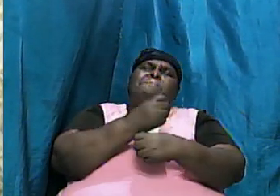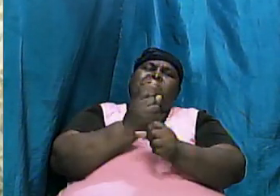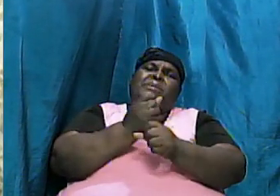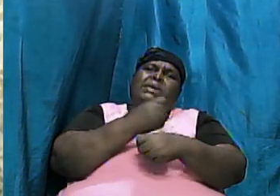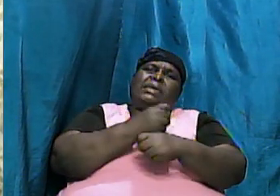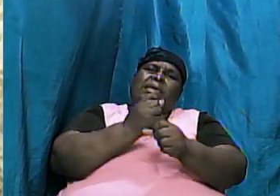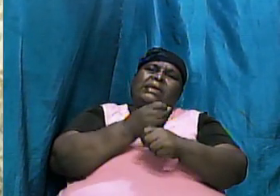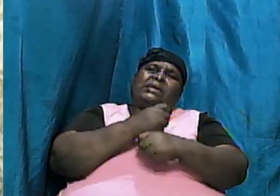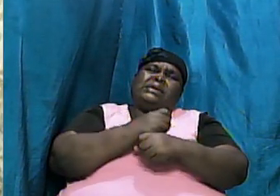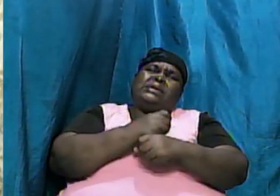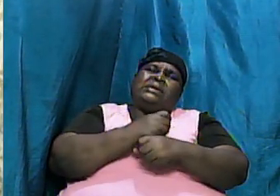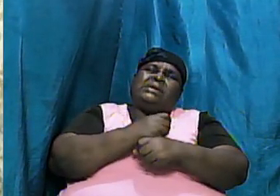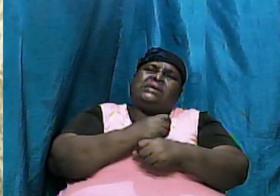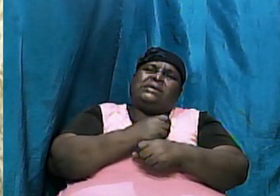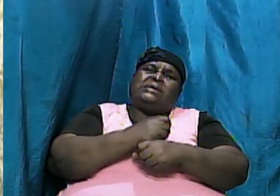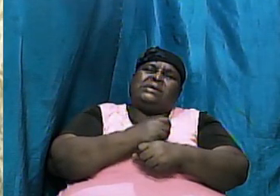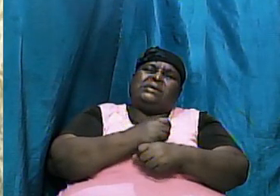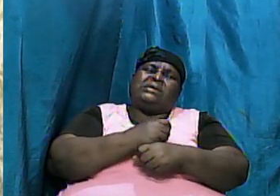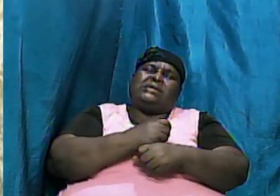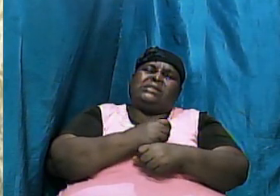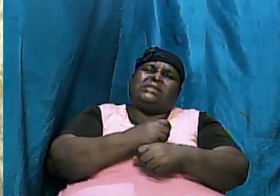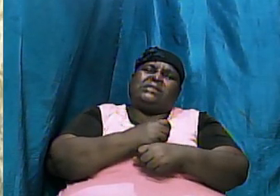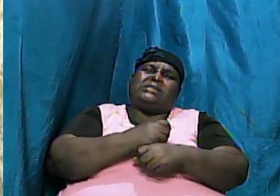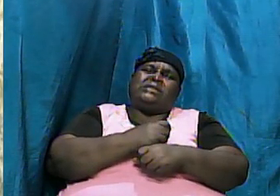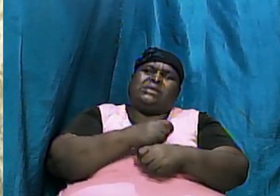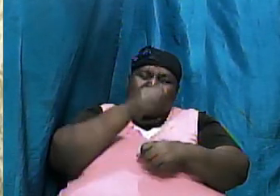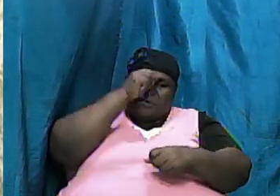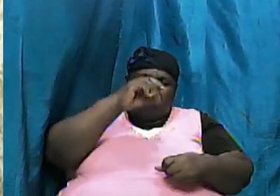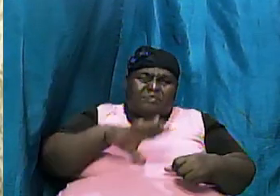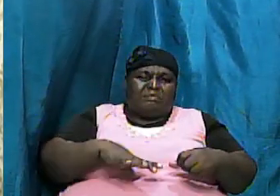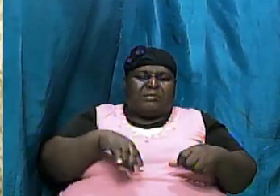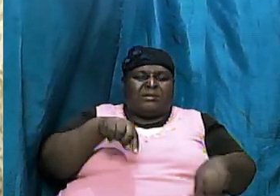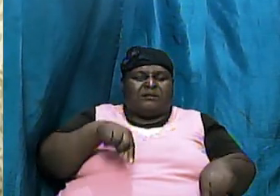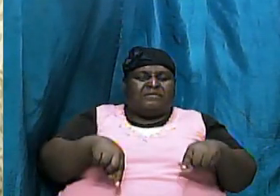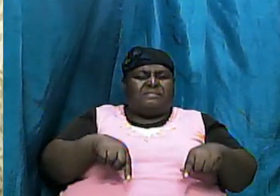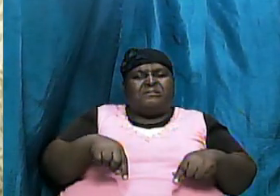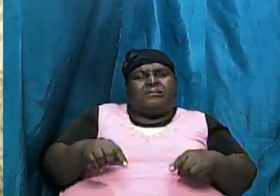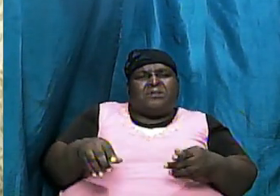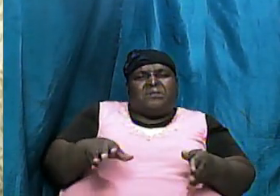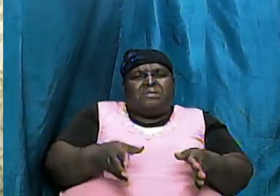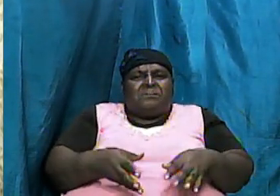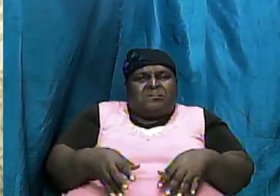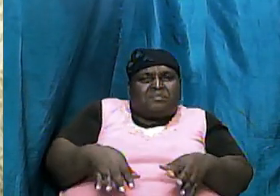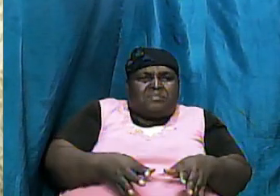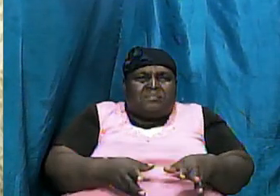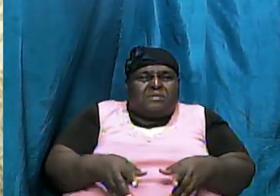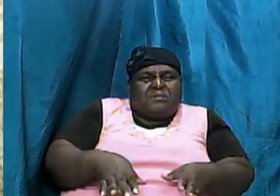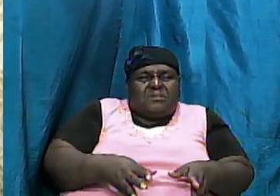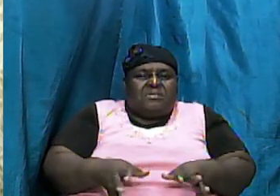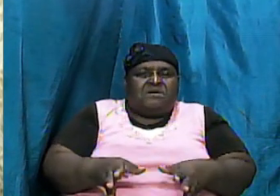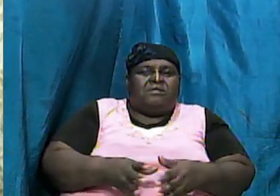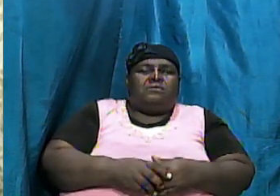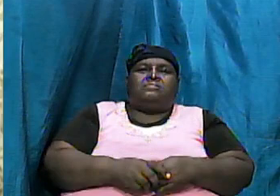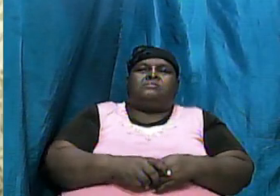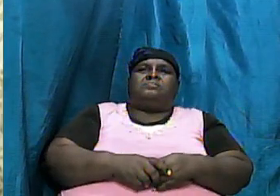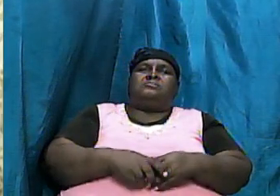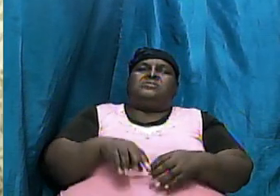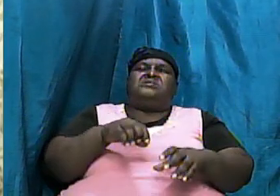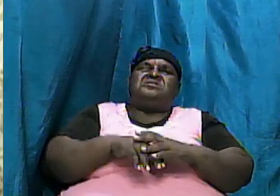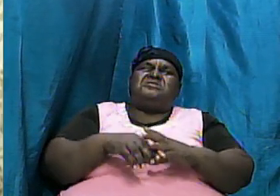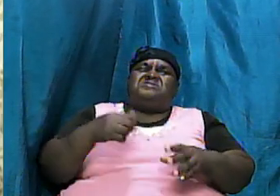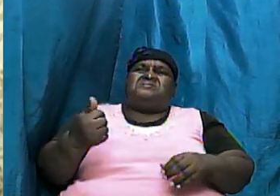of many to wobble and everything else that came in scripture which of course would have originated